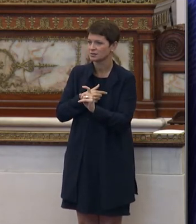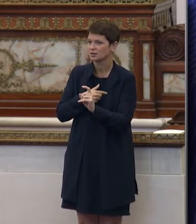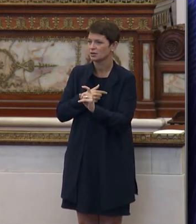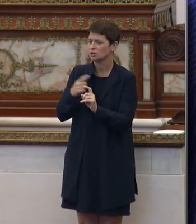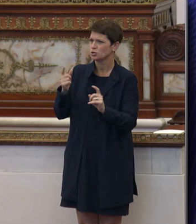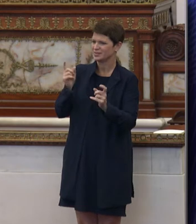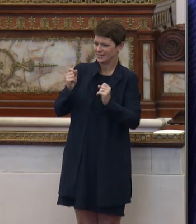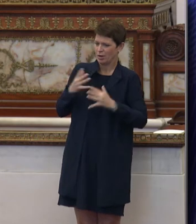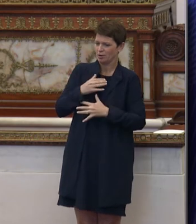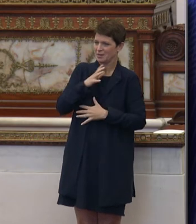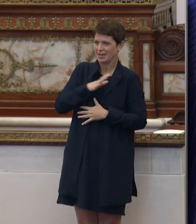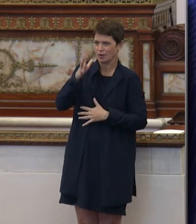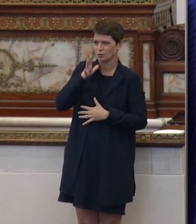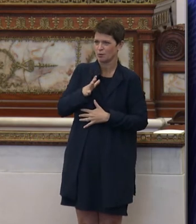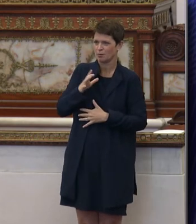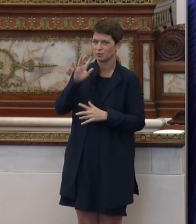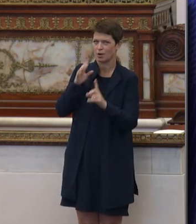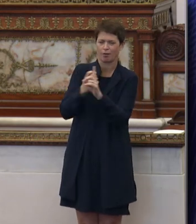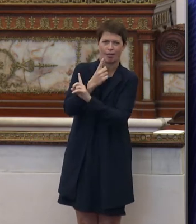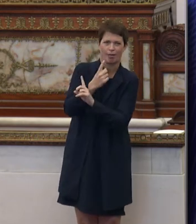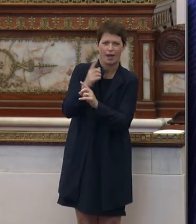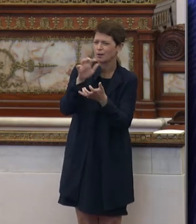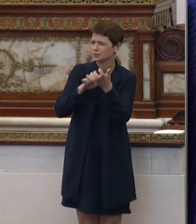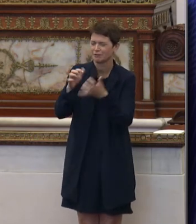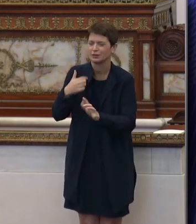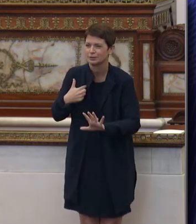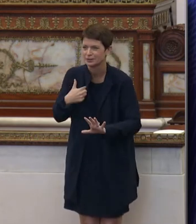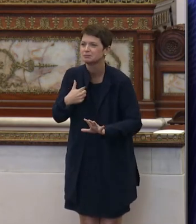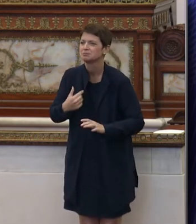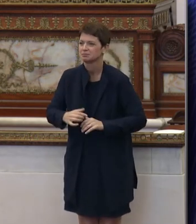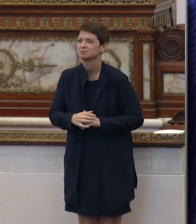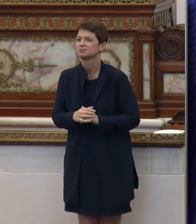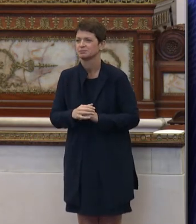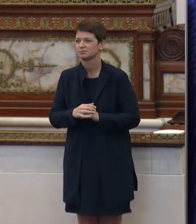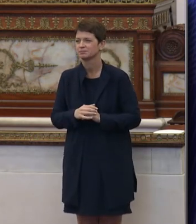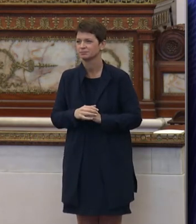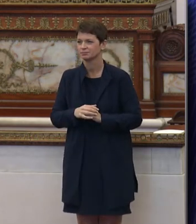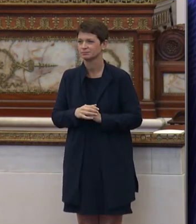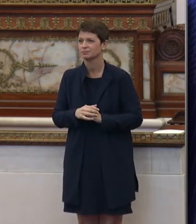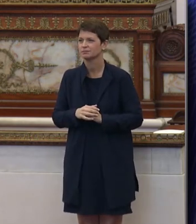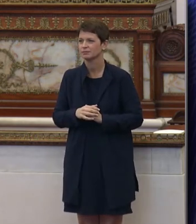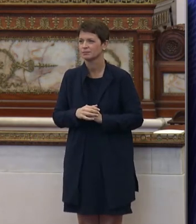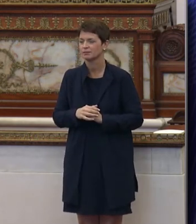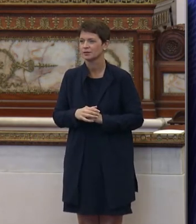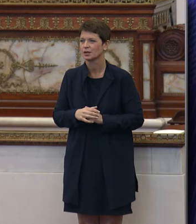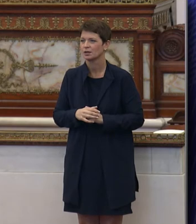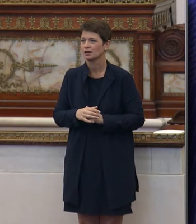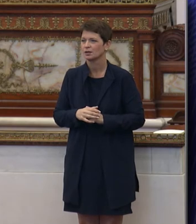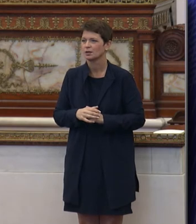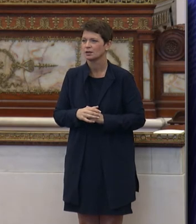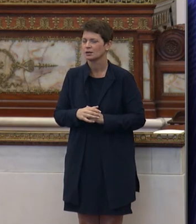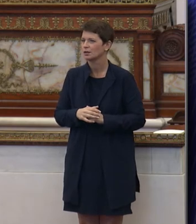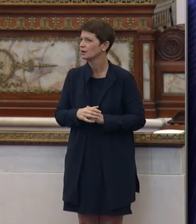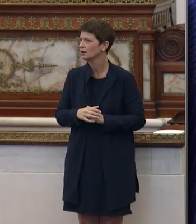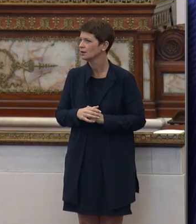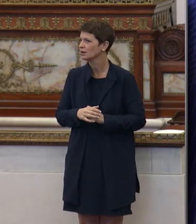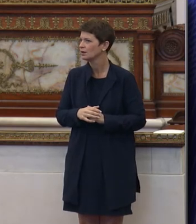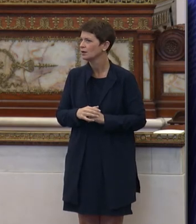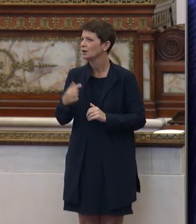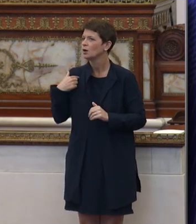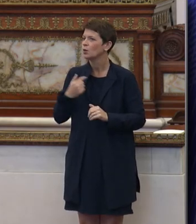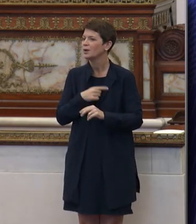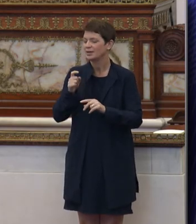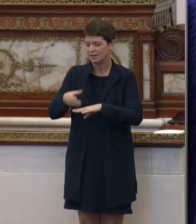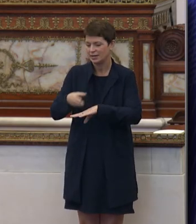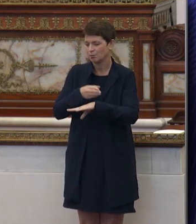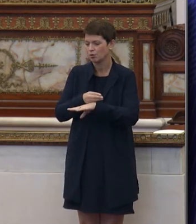me a scare there, Councilwoman. Yeah, no, I, well, you know, we certainly could use a lot of